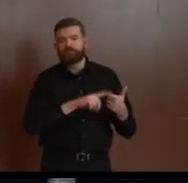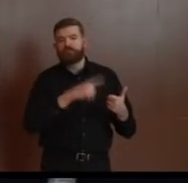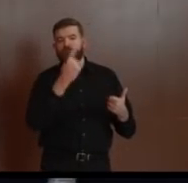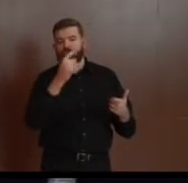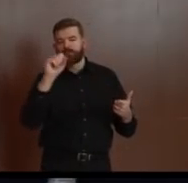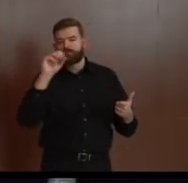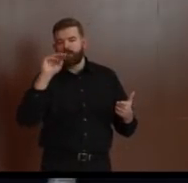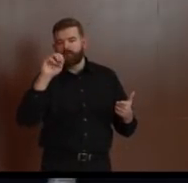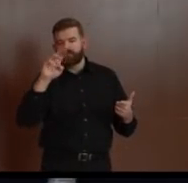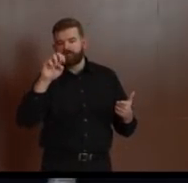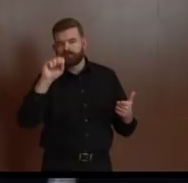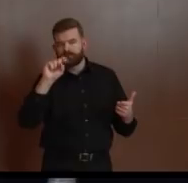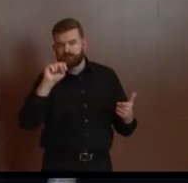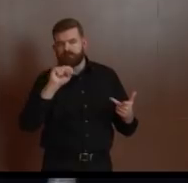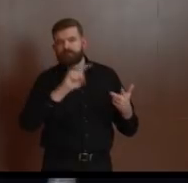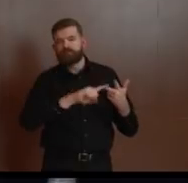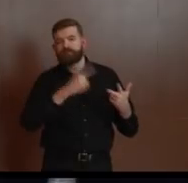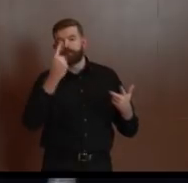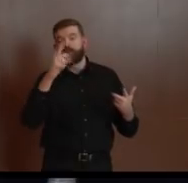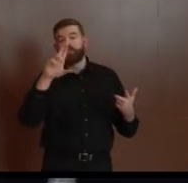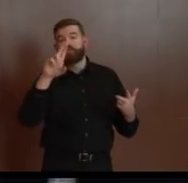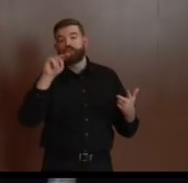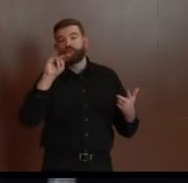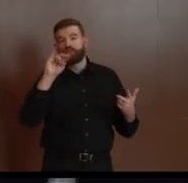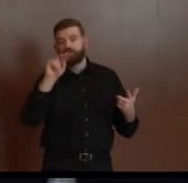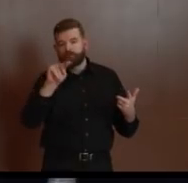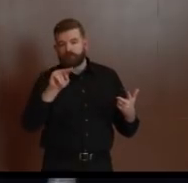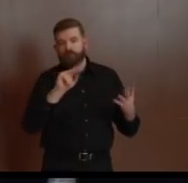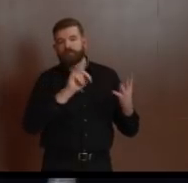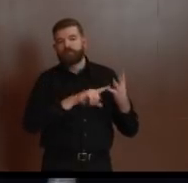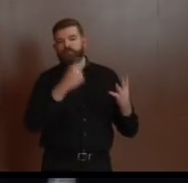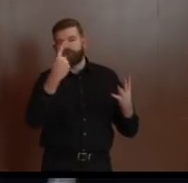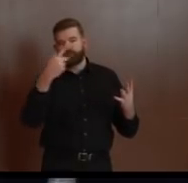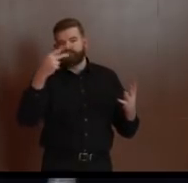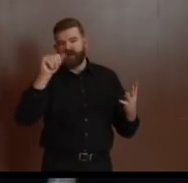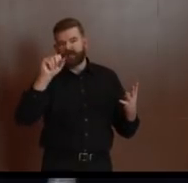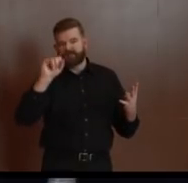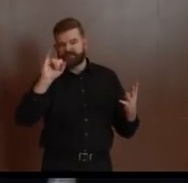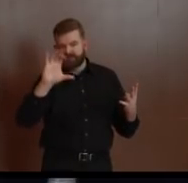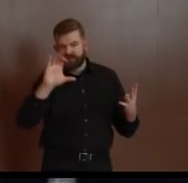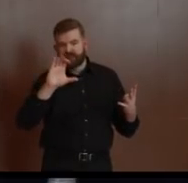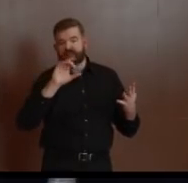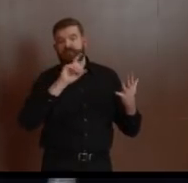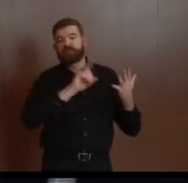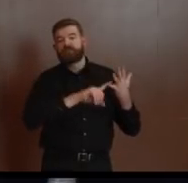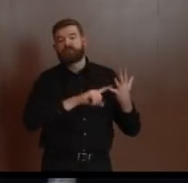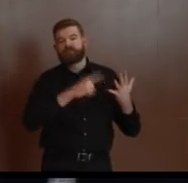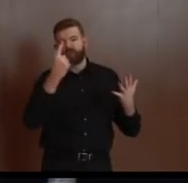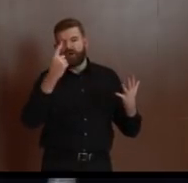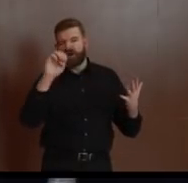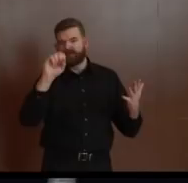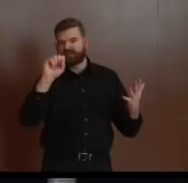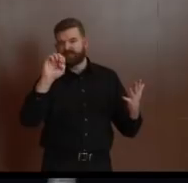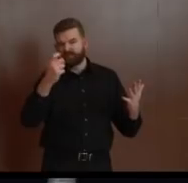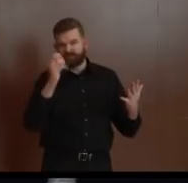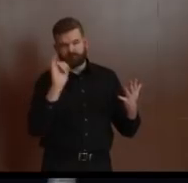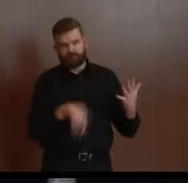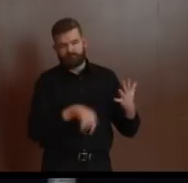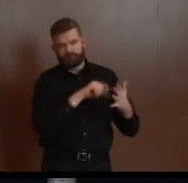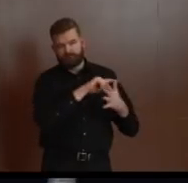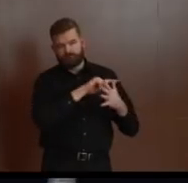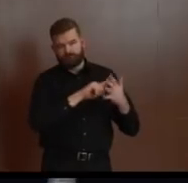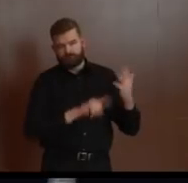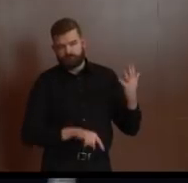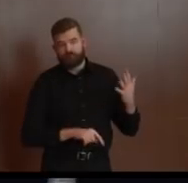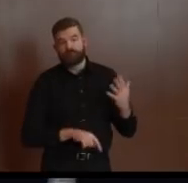Passaic, and one from Essex. One of the individuals was associated with a long-term